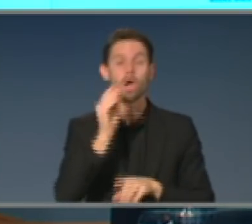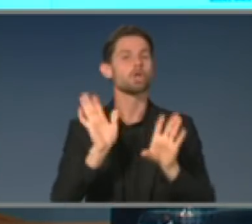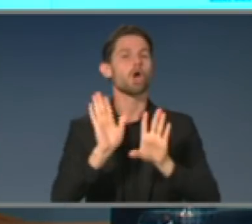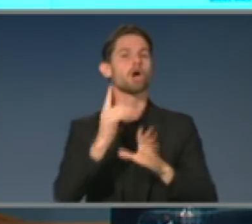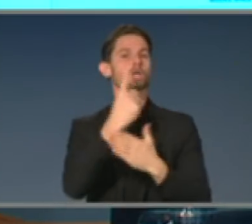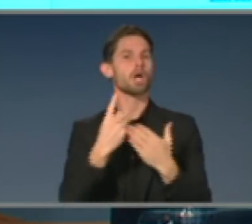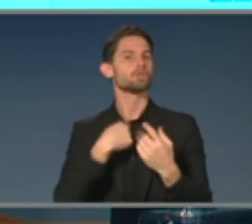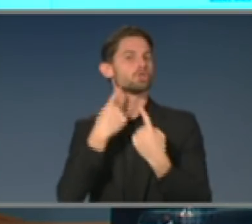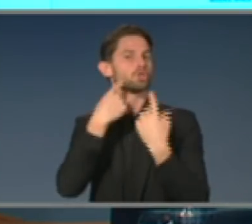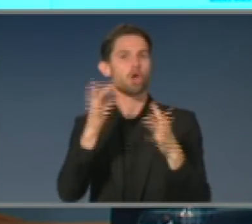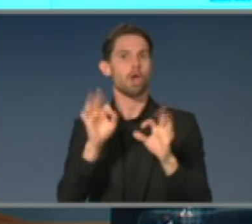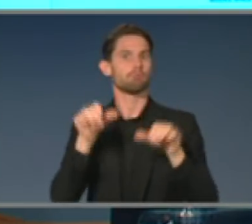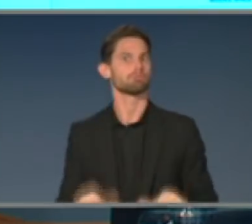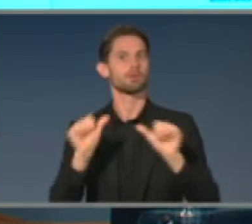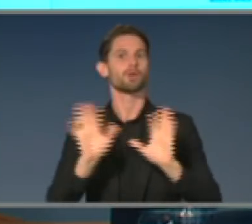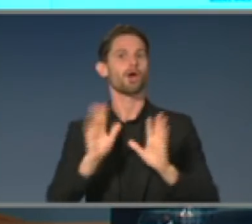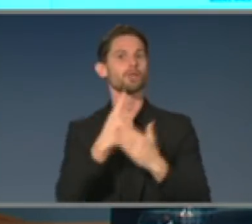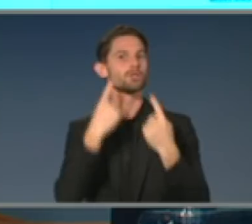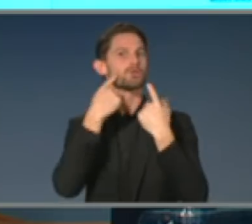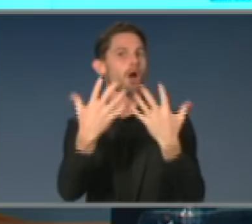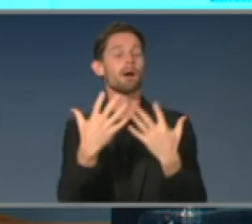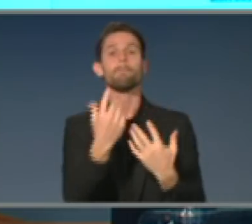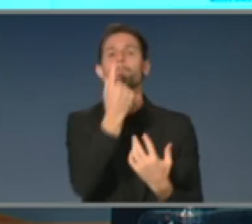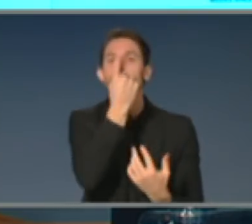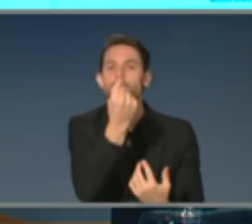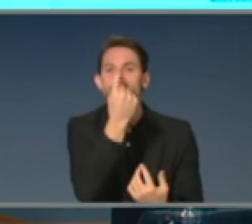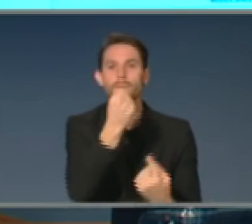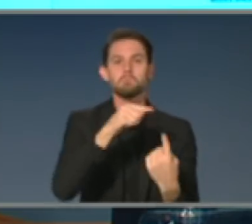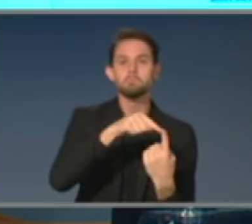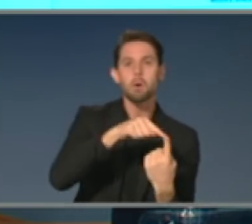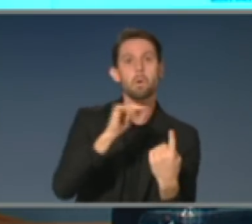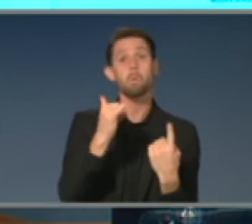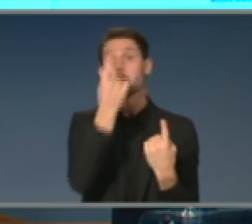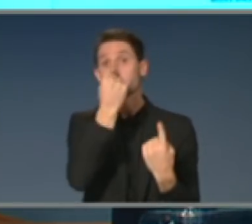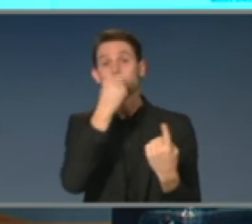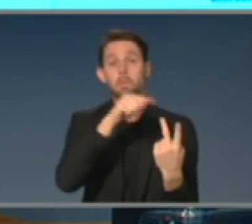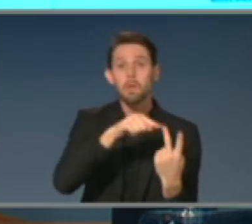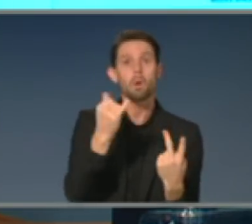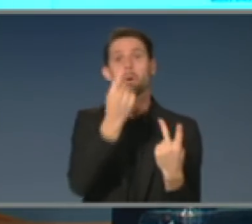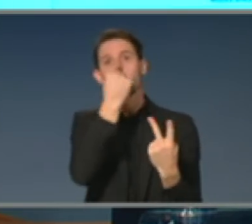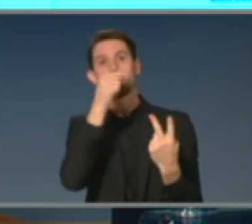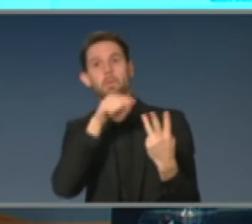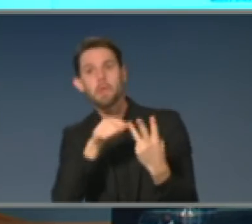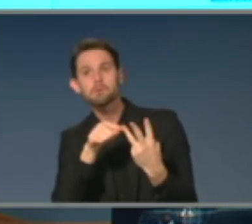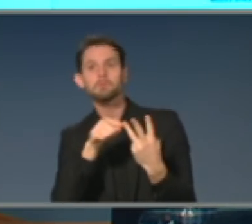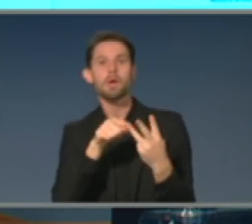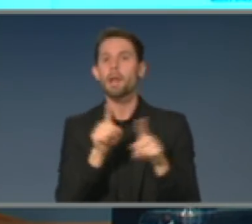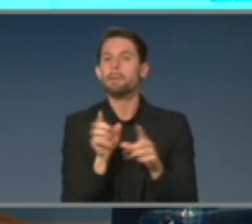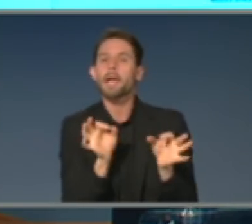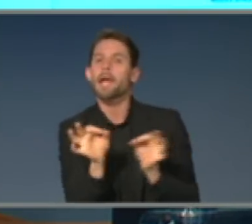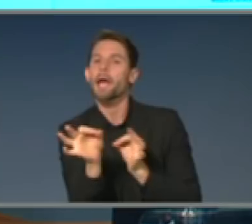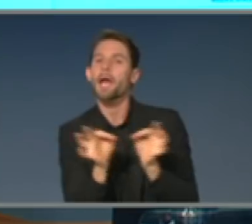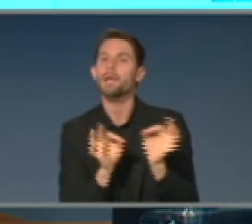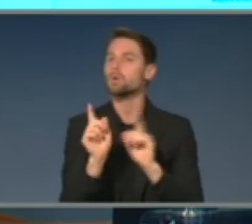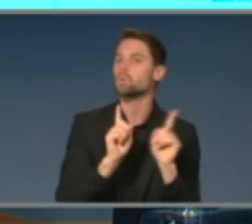what would happen in this highly theoretical Australia-wide outbreak, and how effective these measures